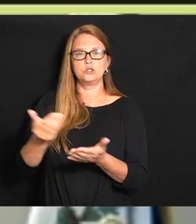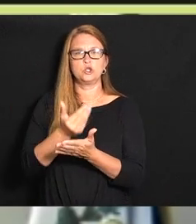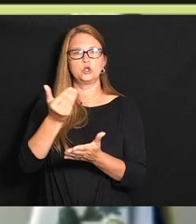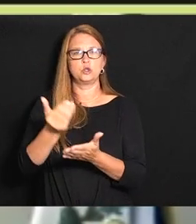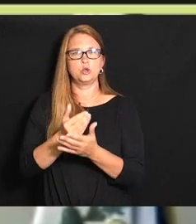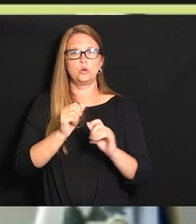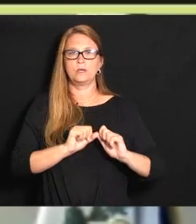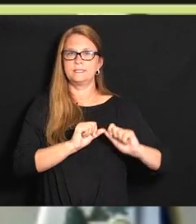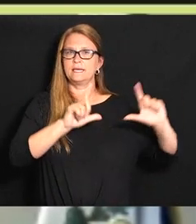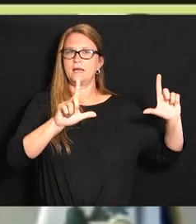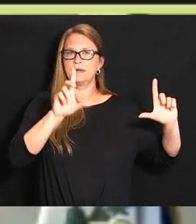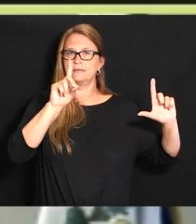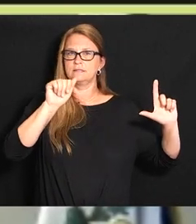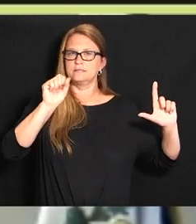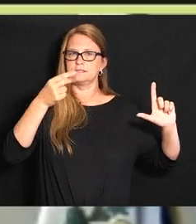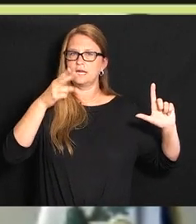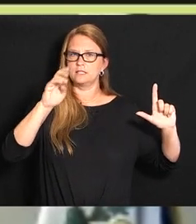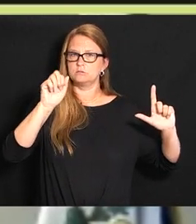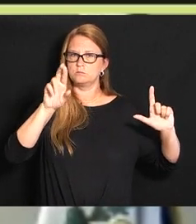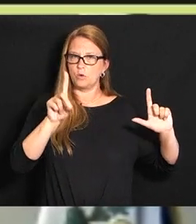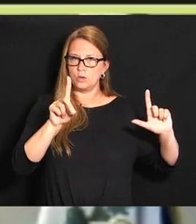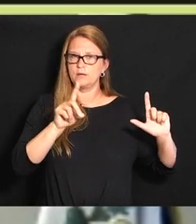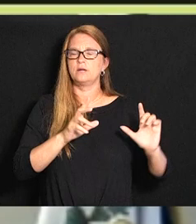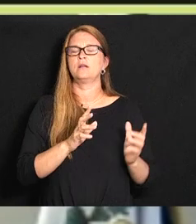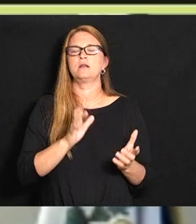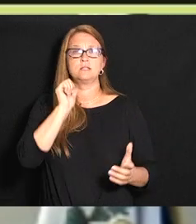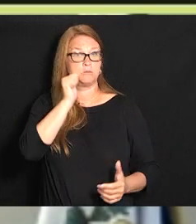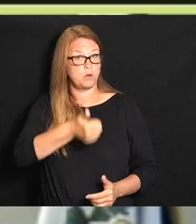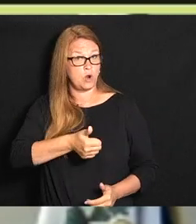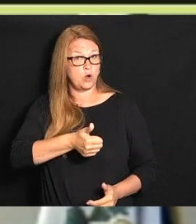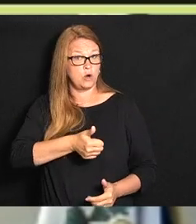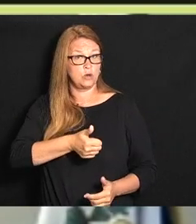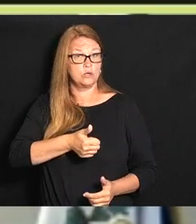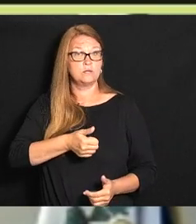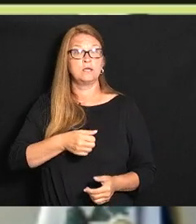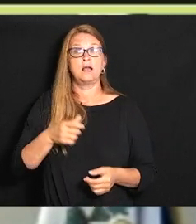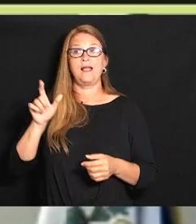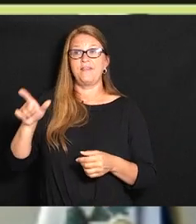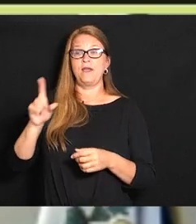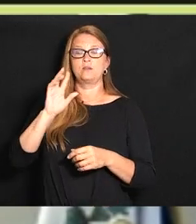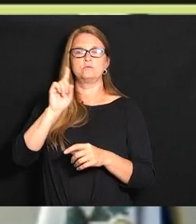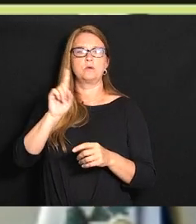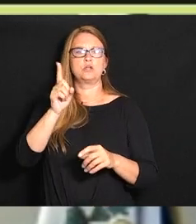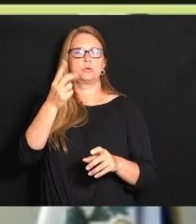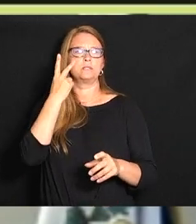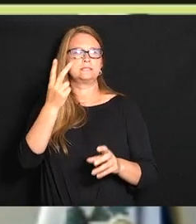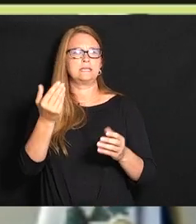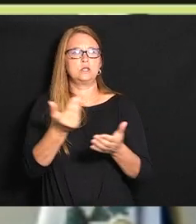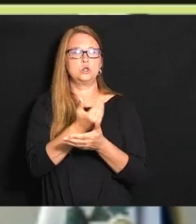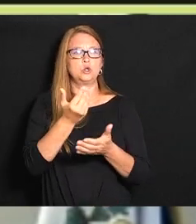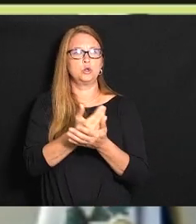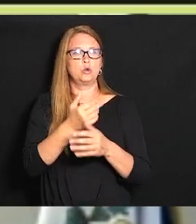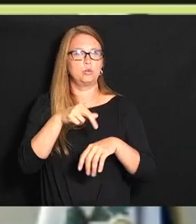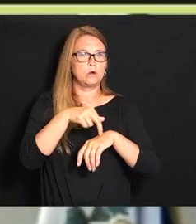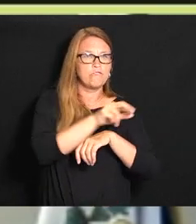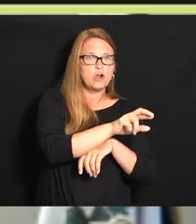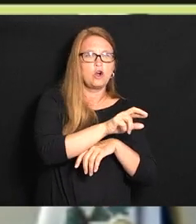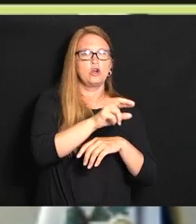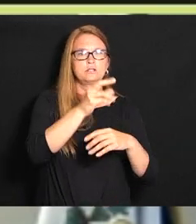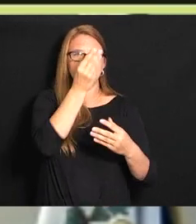tomorrow that will have information on child placements and referrals as well as additional information